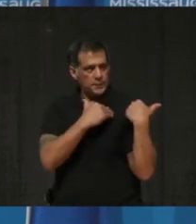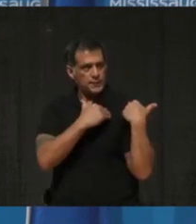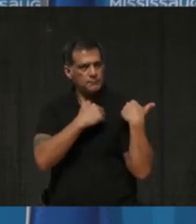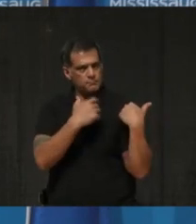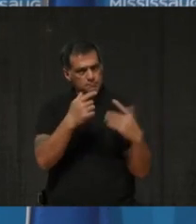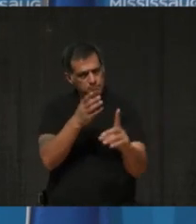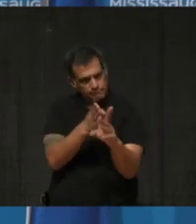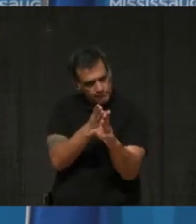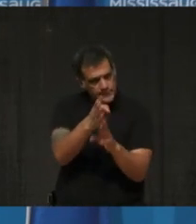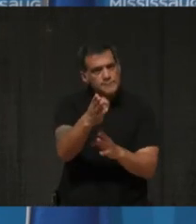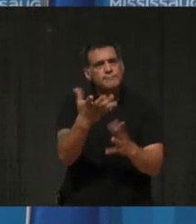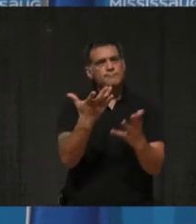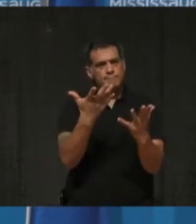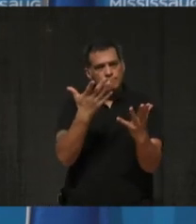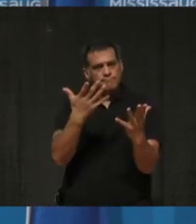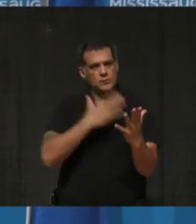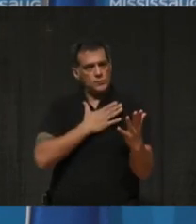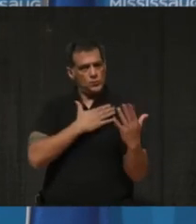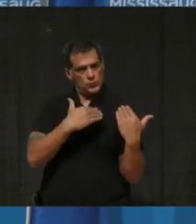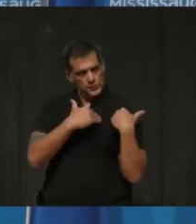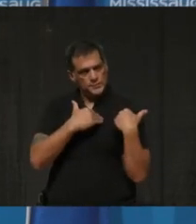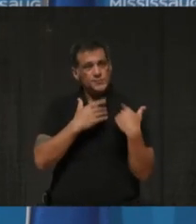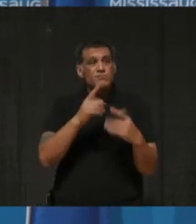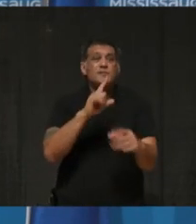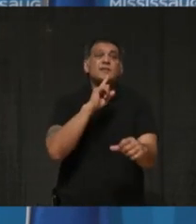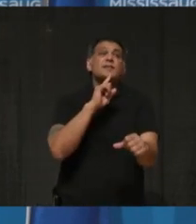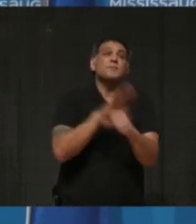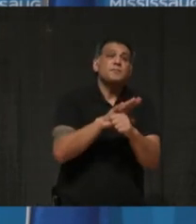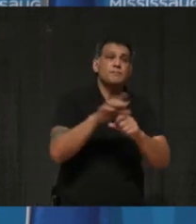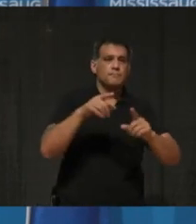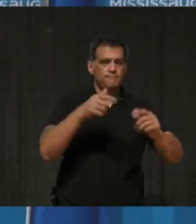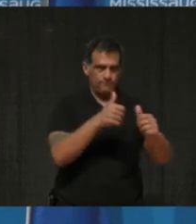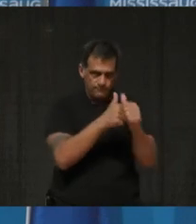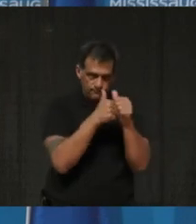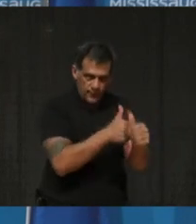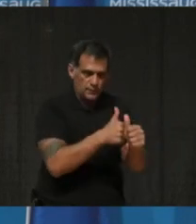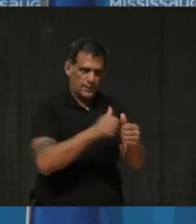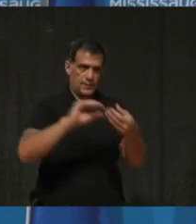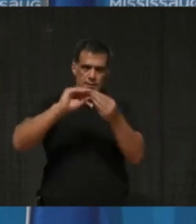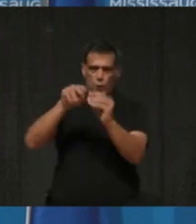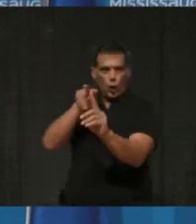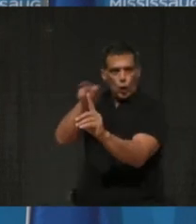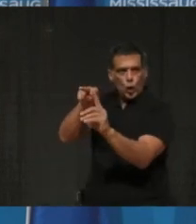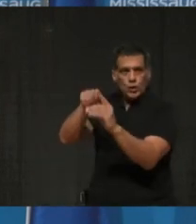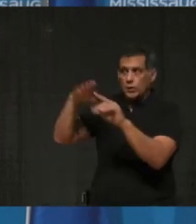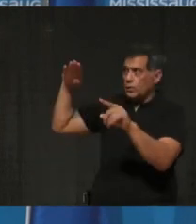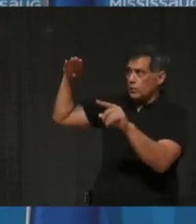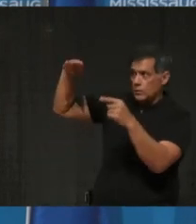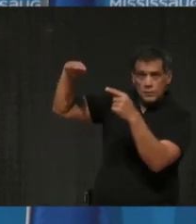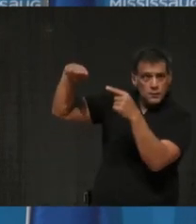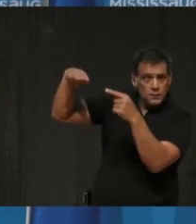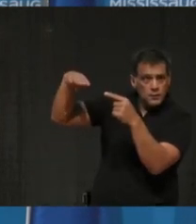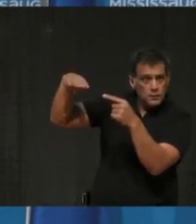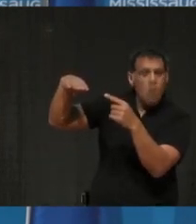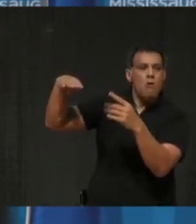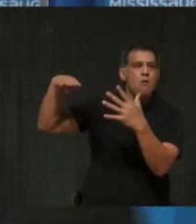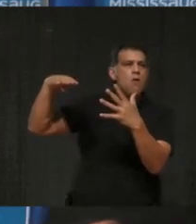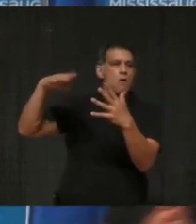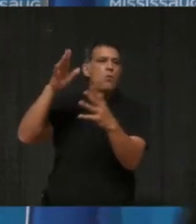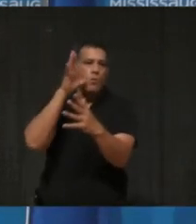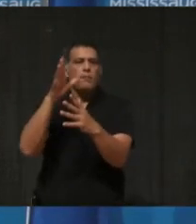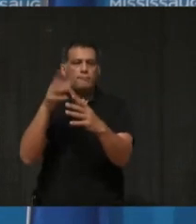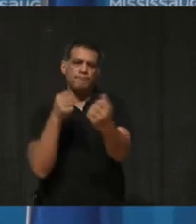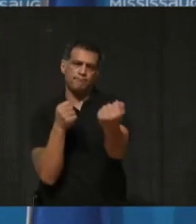professional responsibilities to make sure that I'm monitoring the trends and then rendering an opinion at the point where we will be reassessing. Thanks very much for the question.